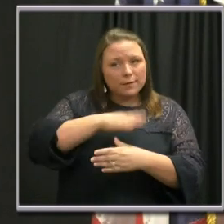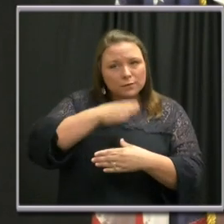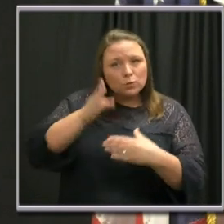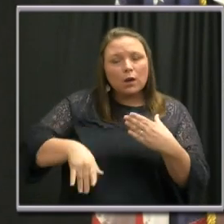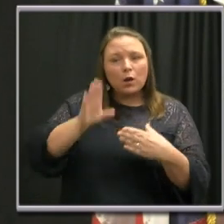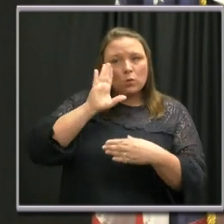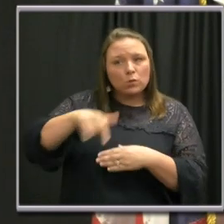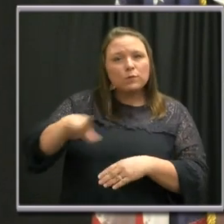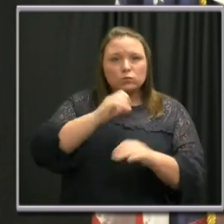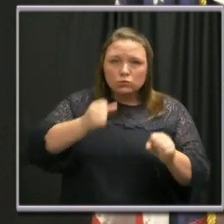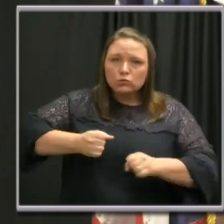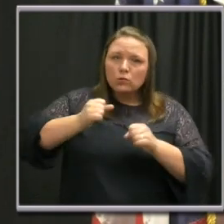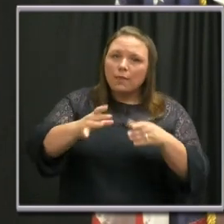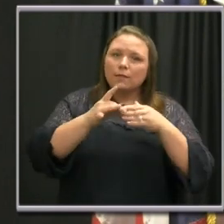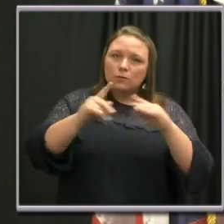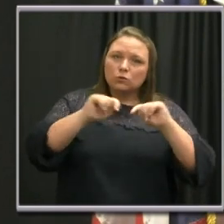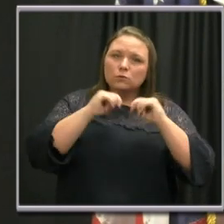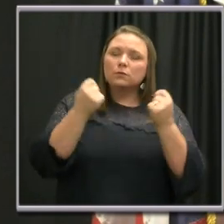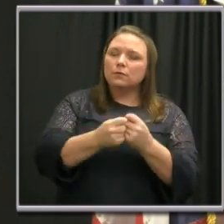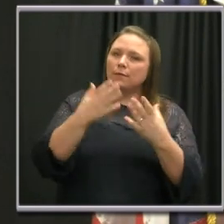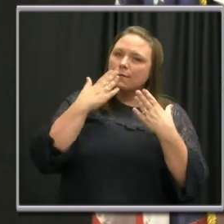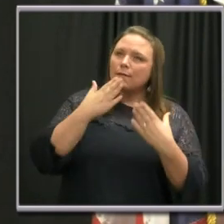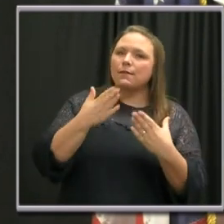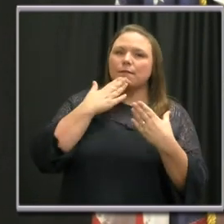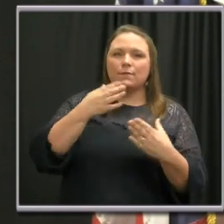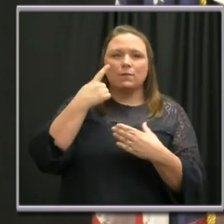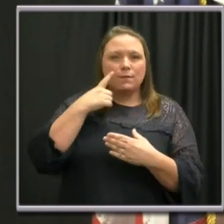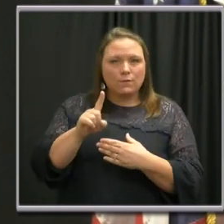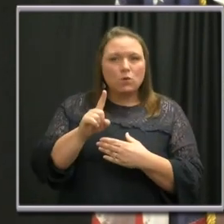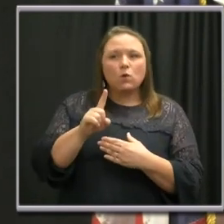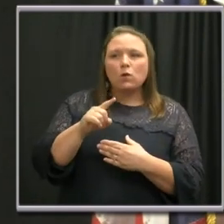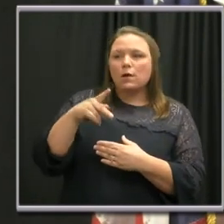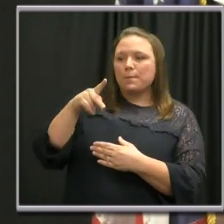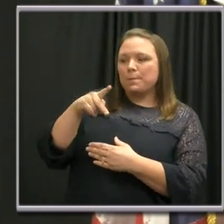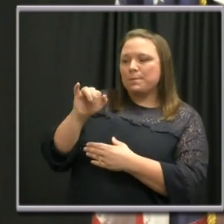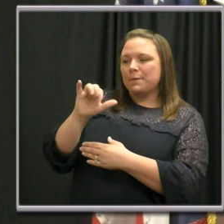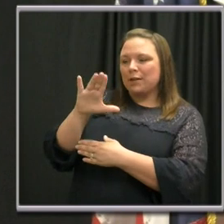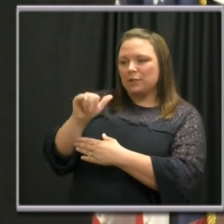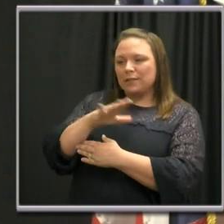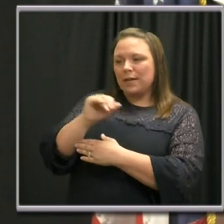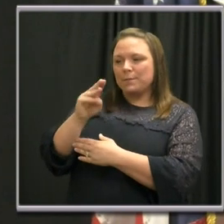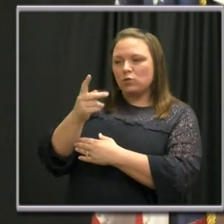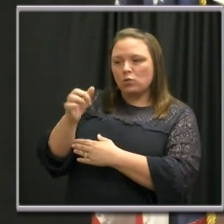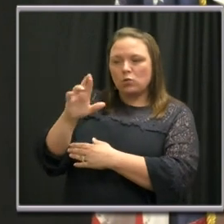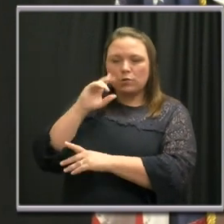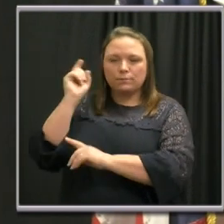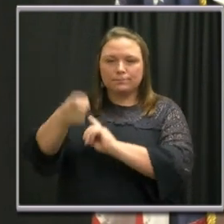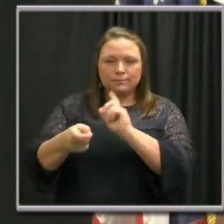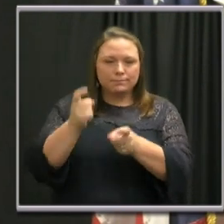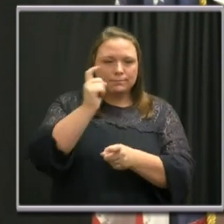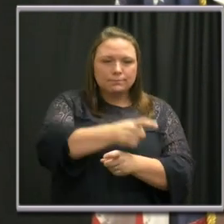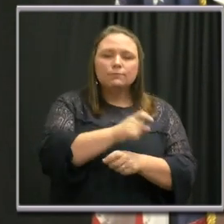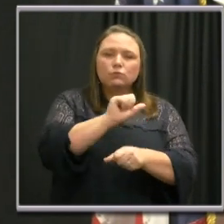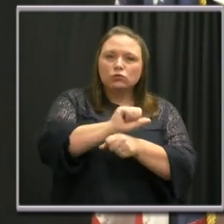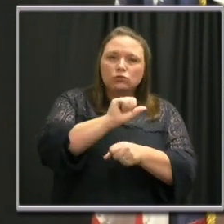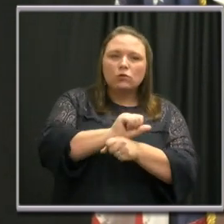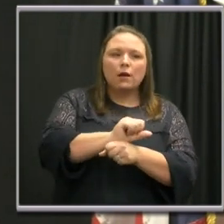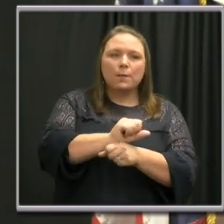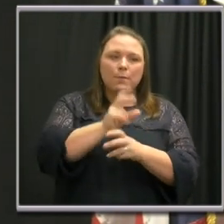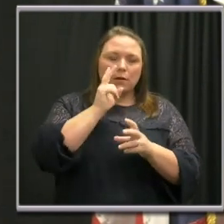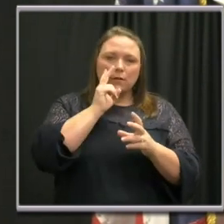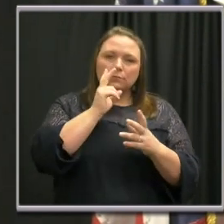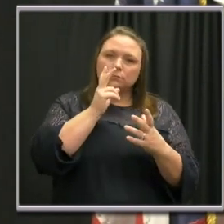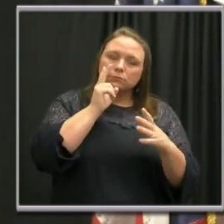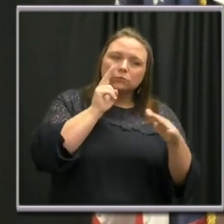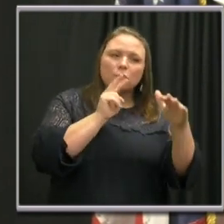strong leadership team, and I'm grateful to Commissioners Piercy and McWhorter for appointing them and look forward to working with this team